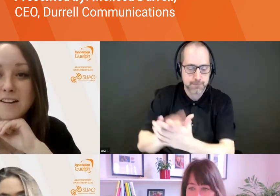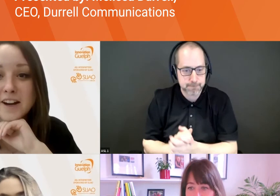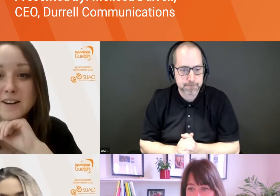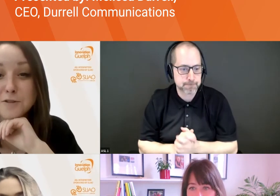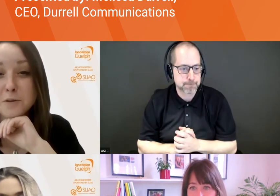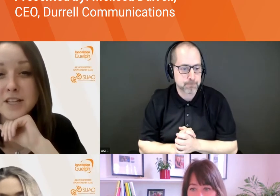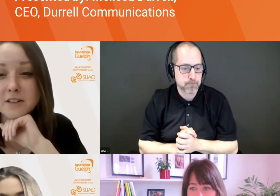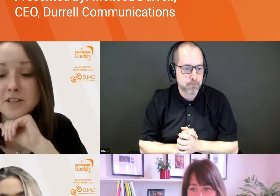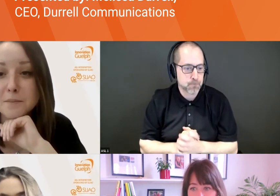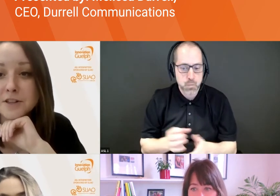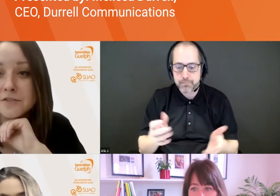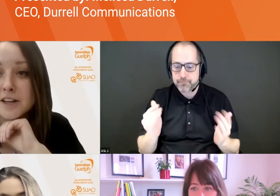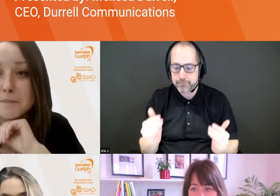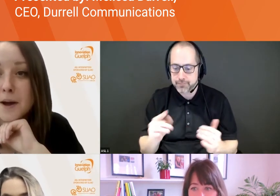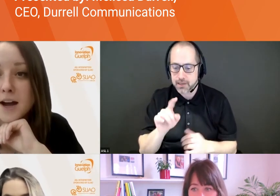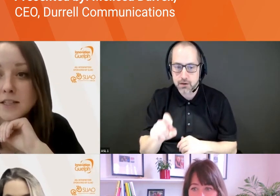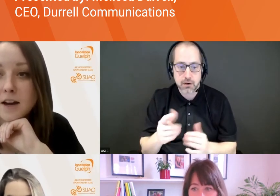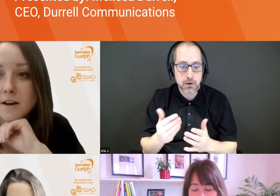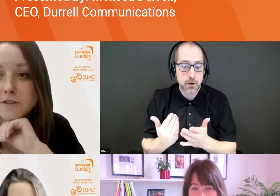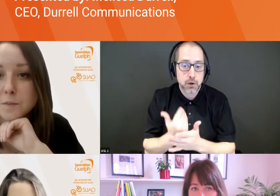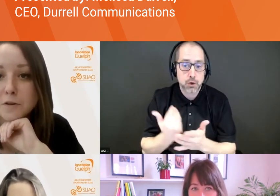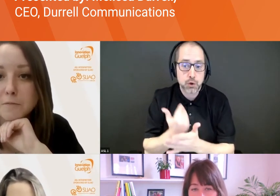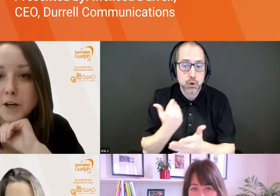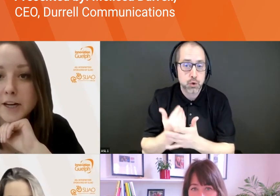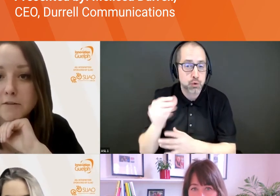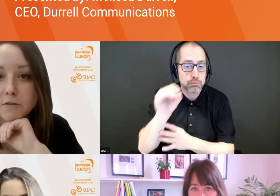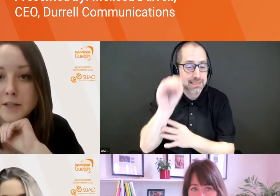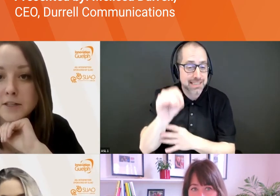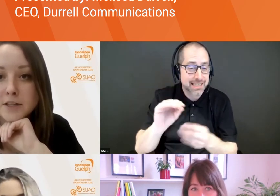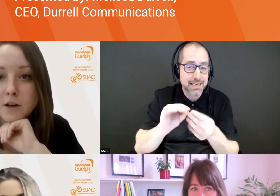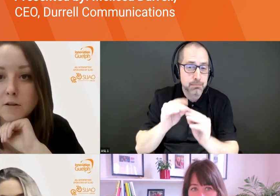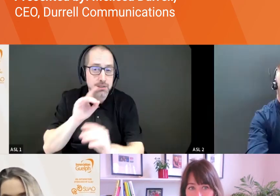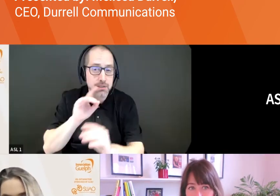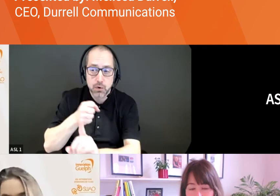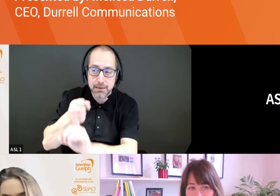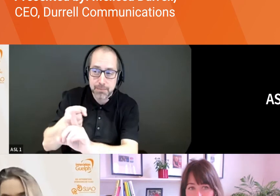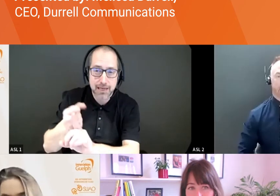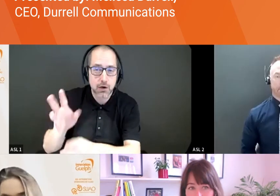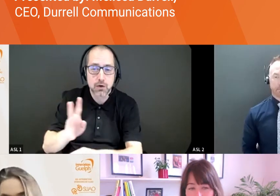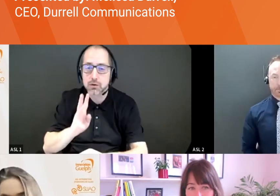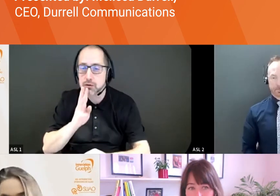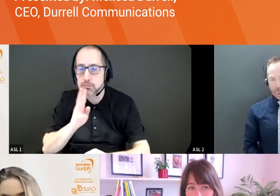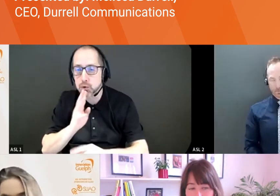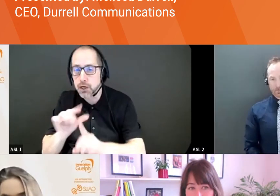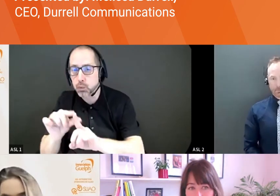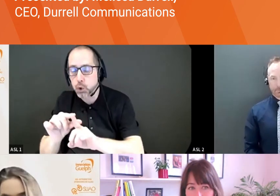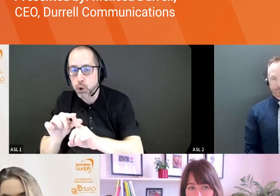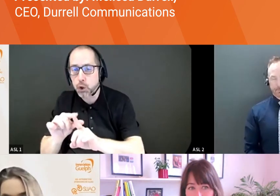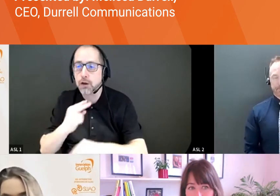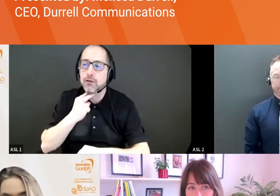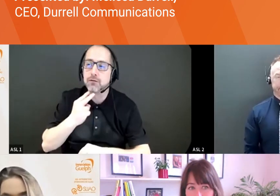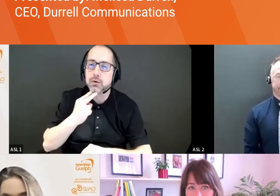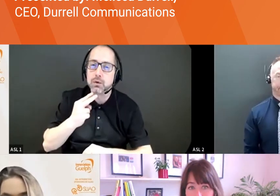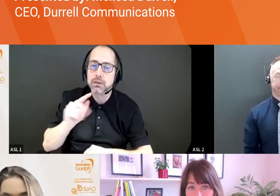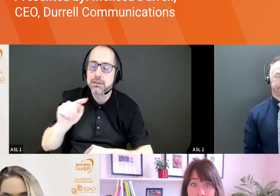Are there new percentage numbers for impact of spoken word voice and tone and body language in the world of virtual